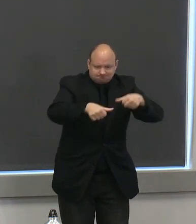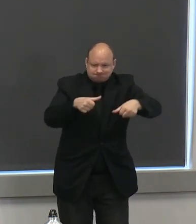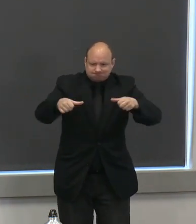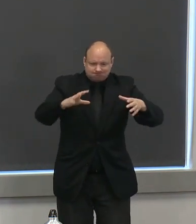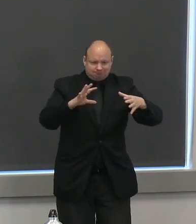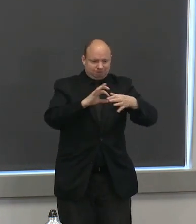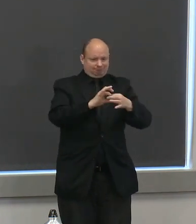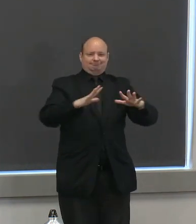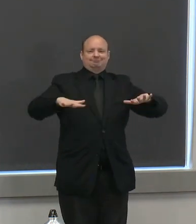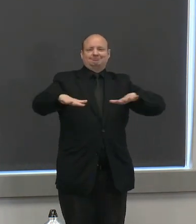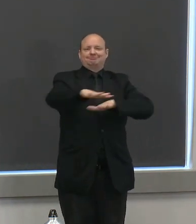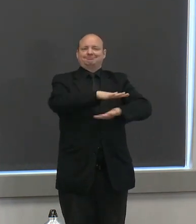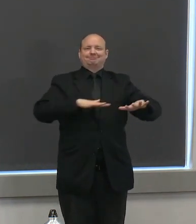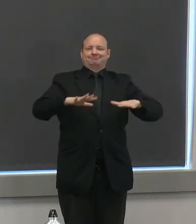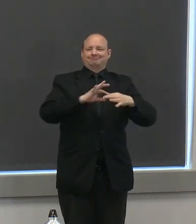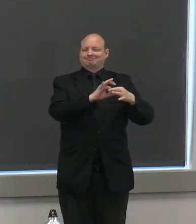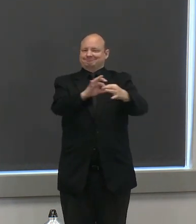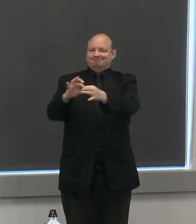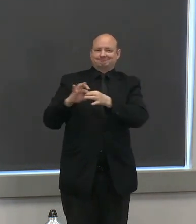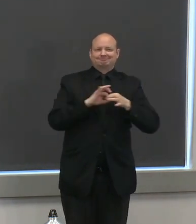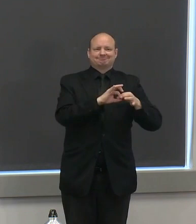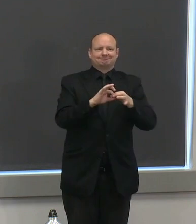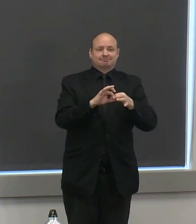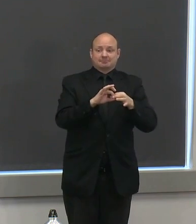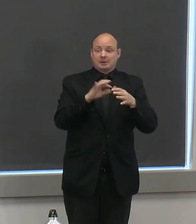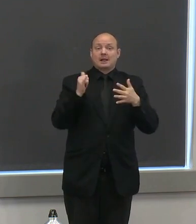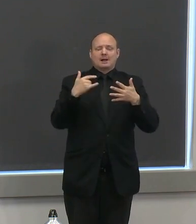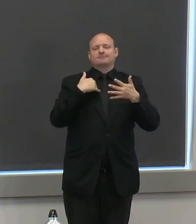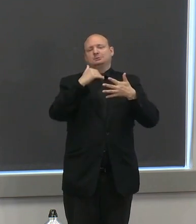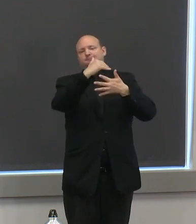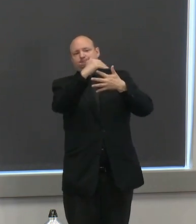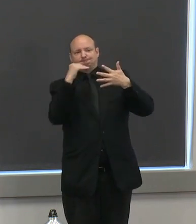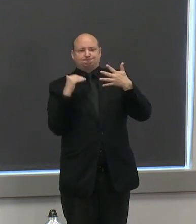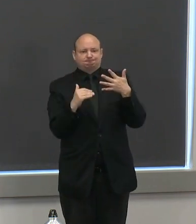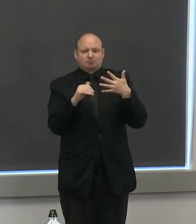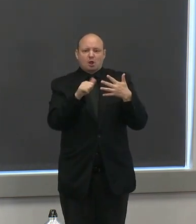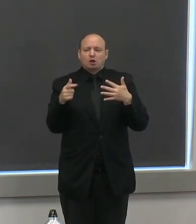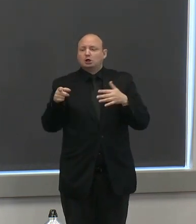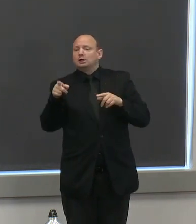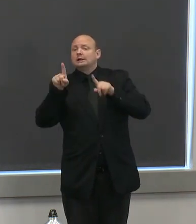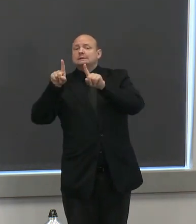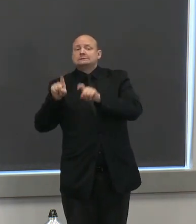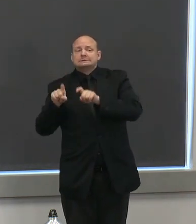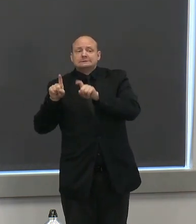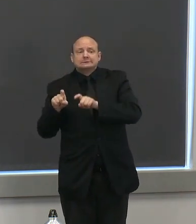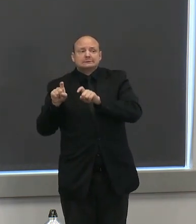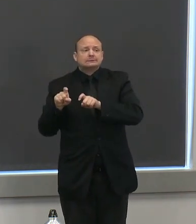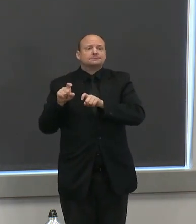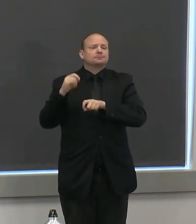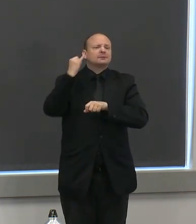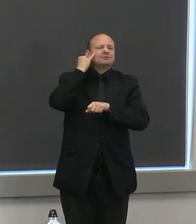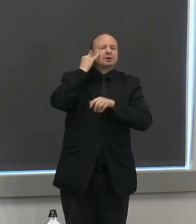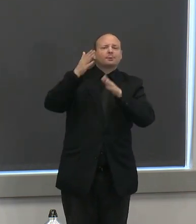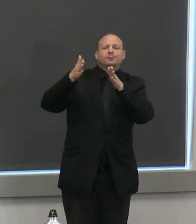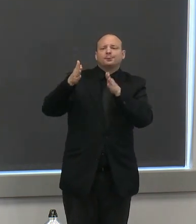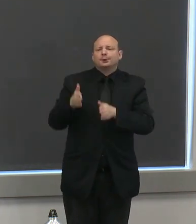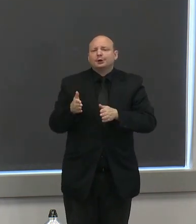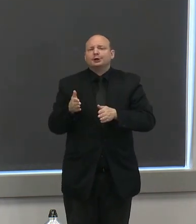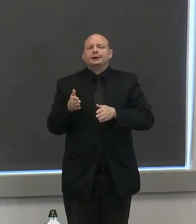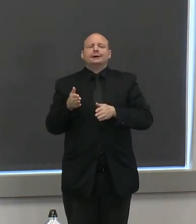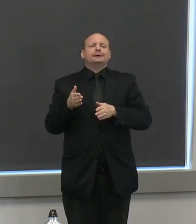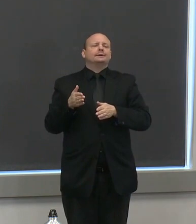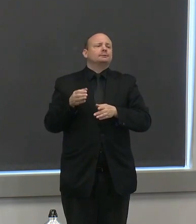in addition to testing we have to let people know if they have been unknowingly exposed to the virus